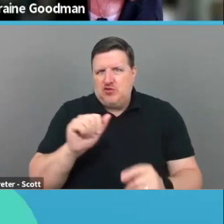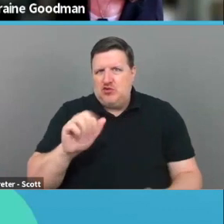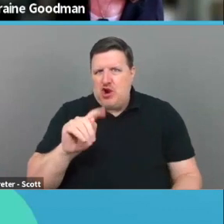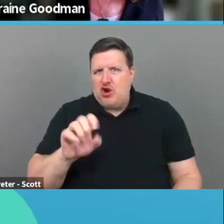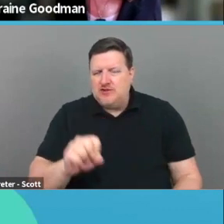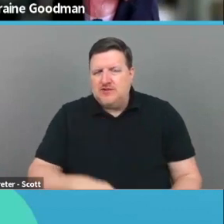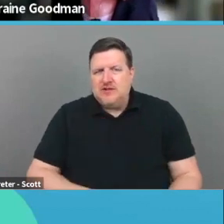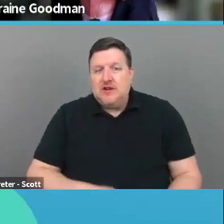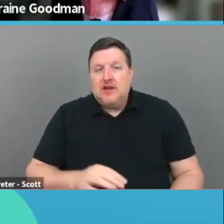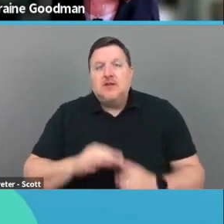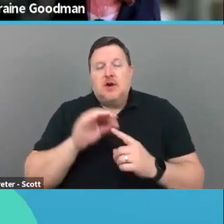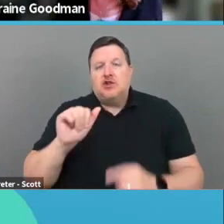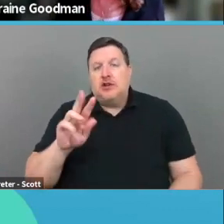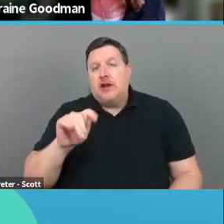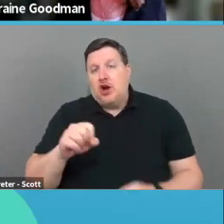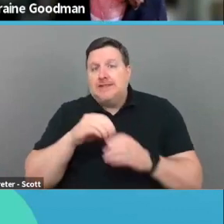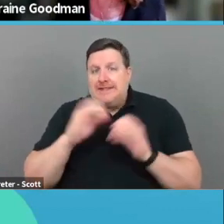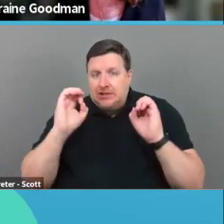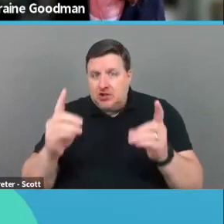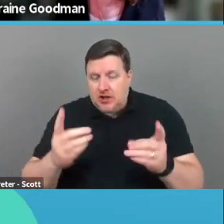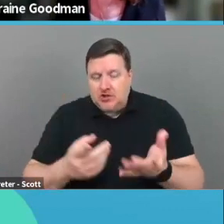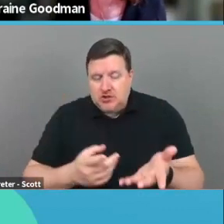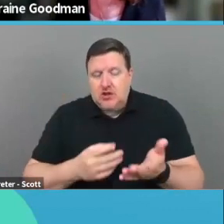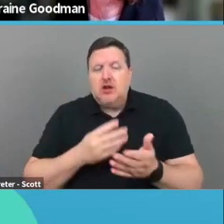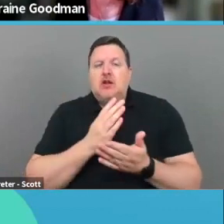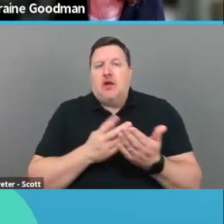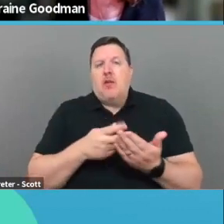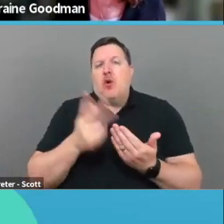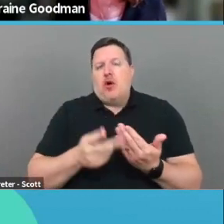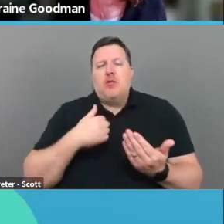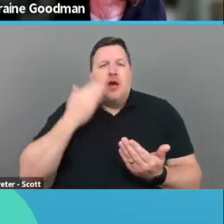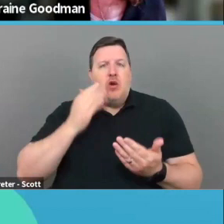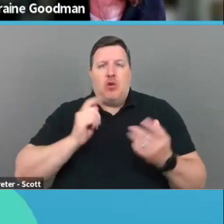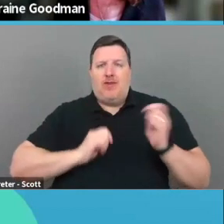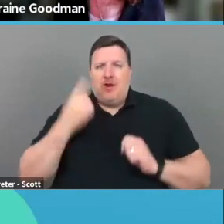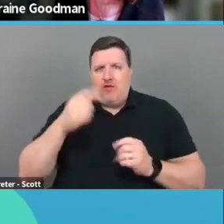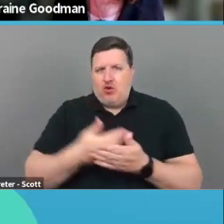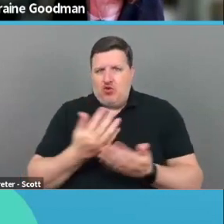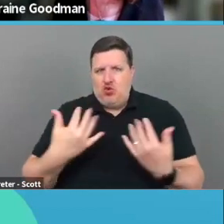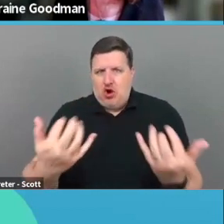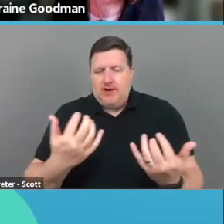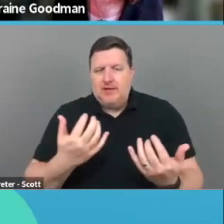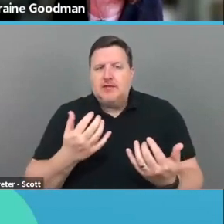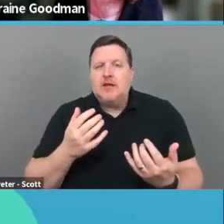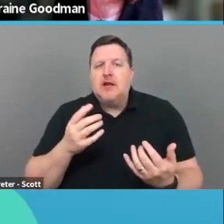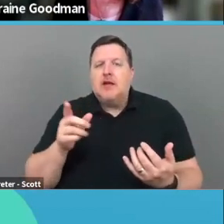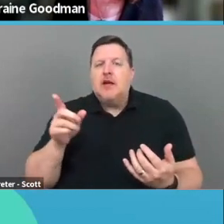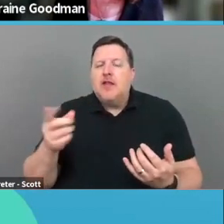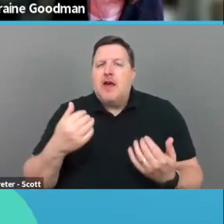especially in arts and education. Some programs, um, I know at Theater for a New Audience, they had very, um,